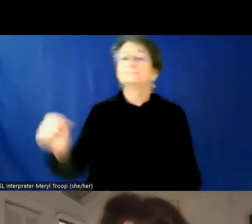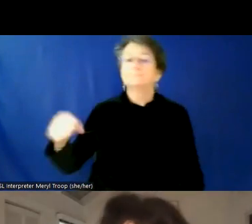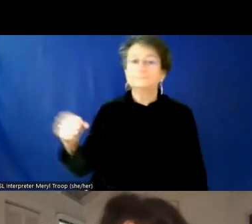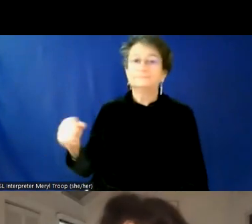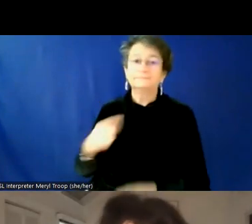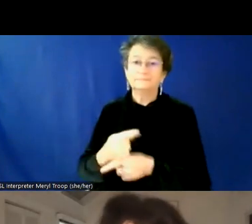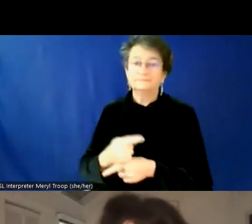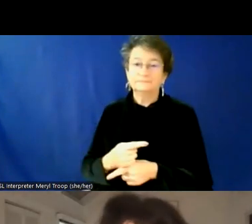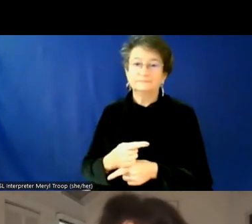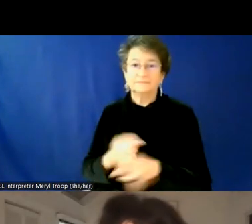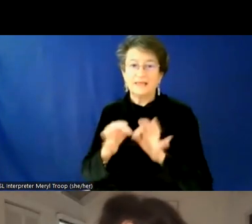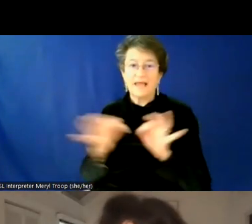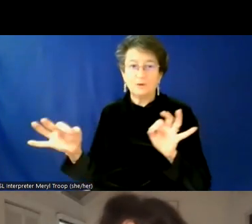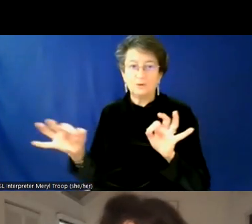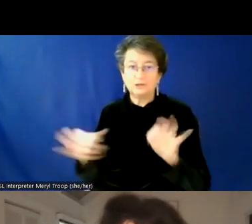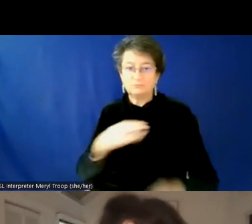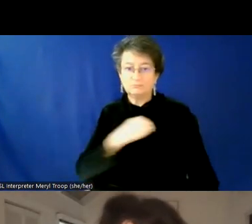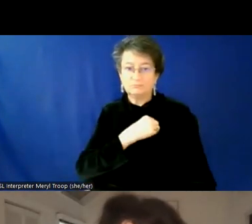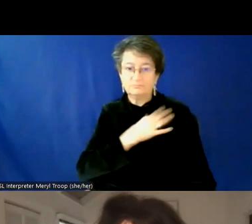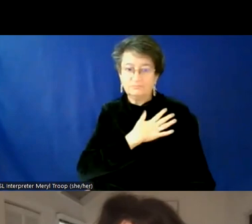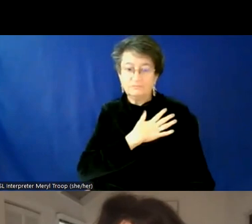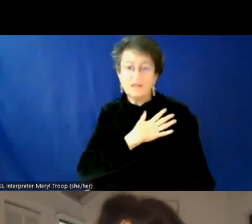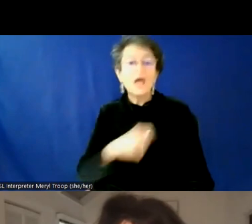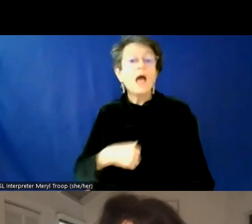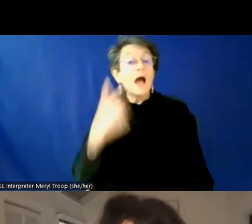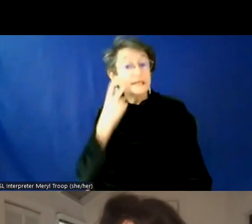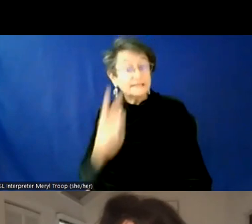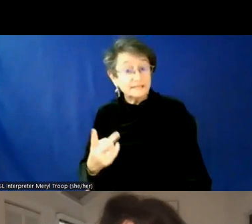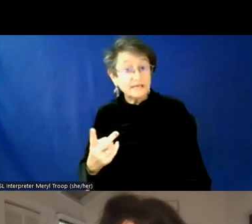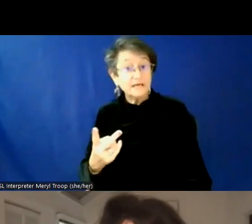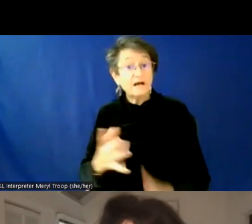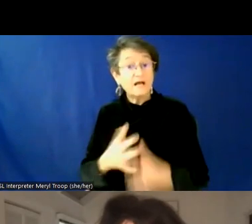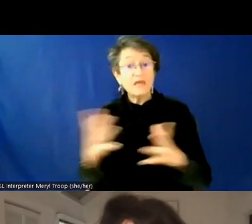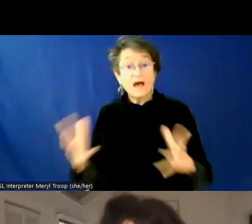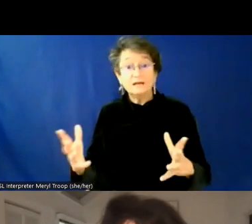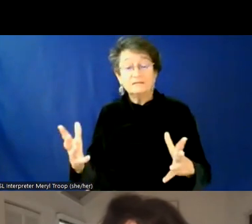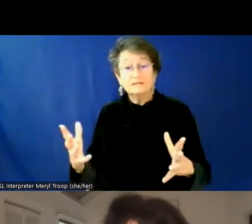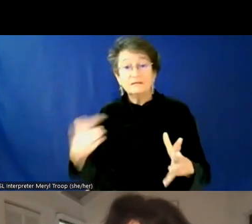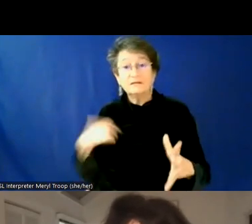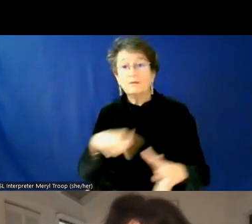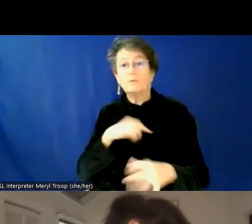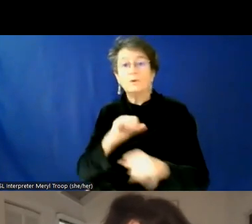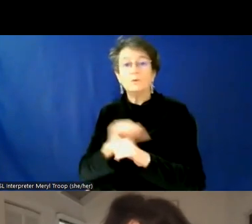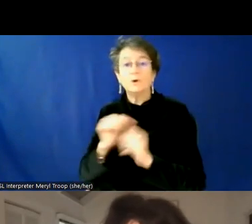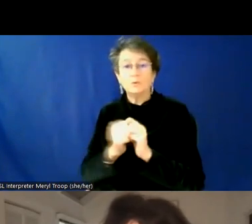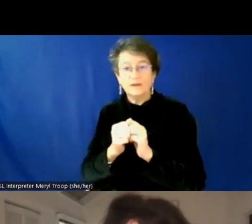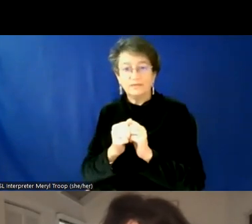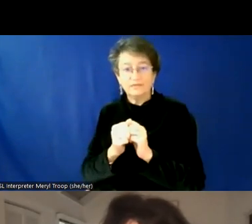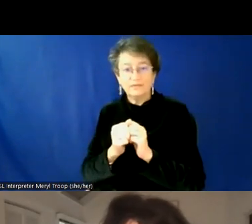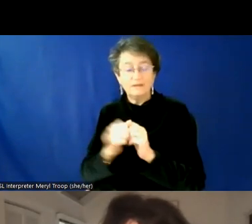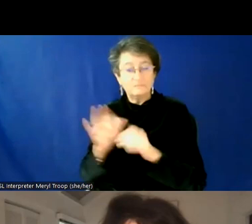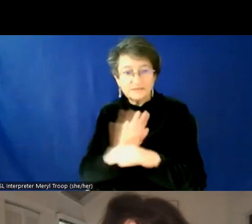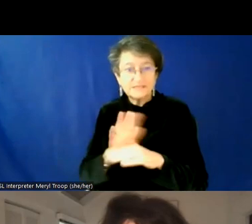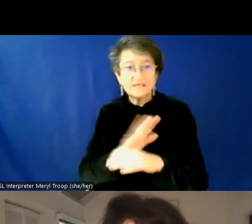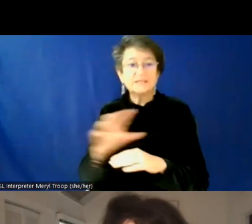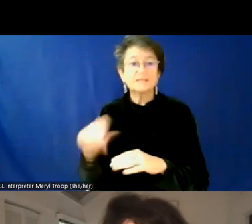Quinn. Yes. So I think something that I see a lot, uh, when we work with businesses and institutions, I've made